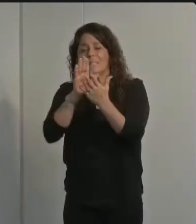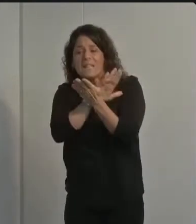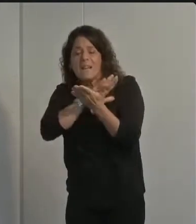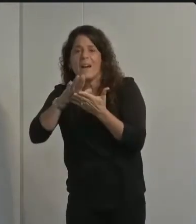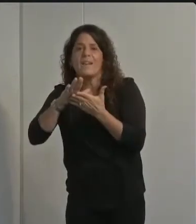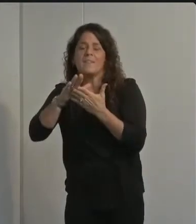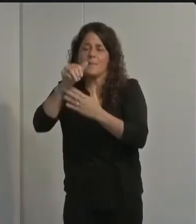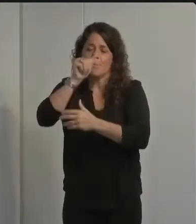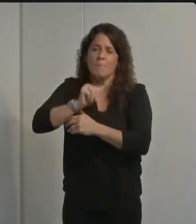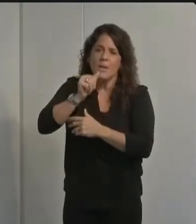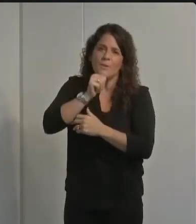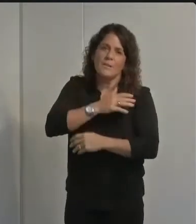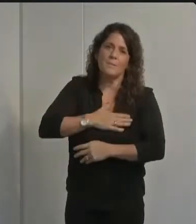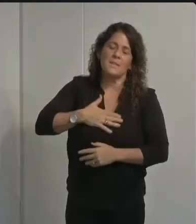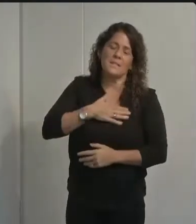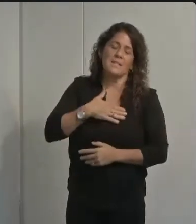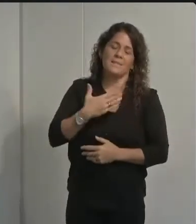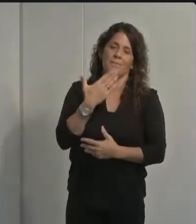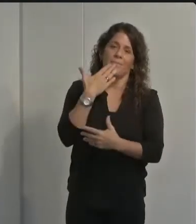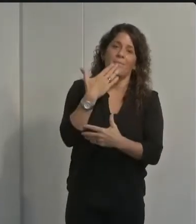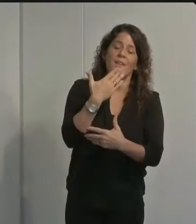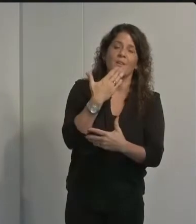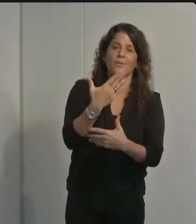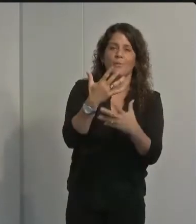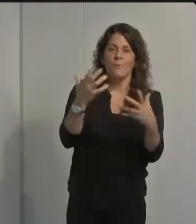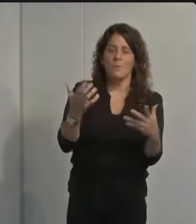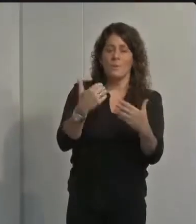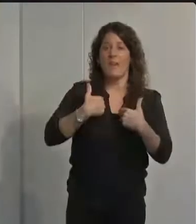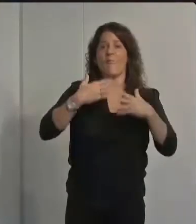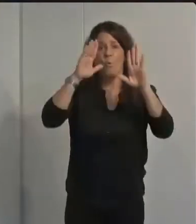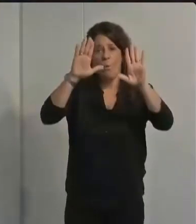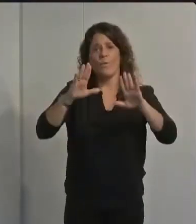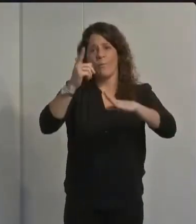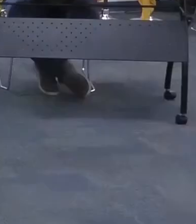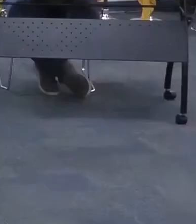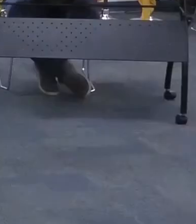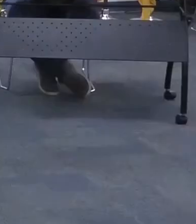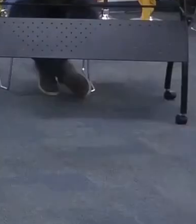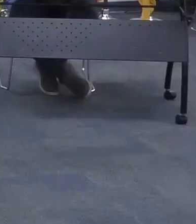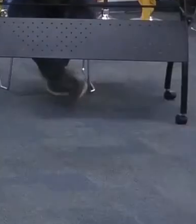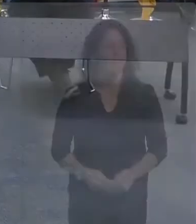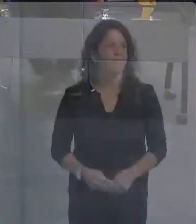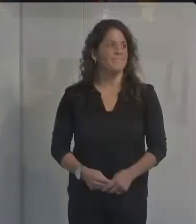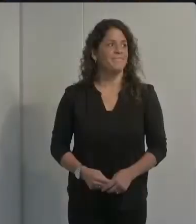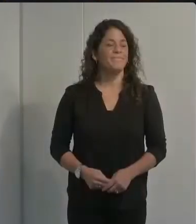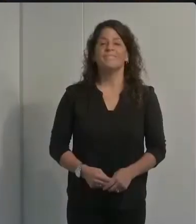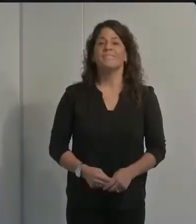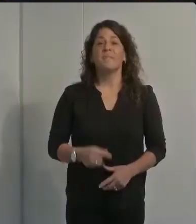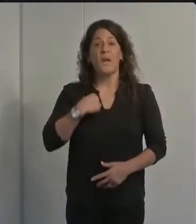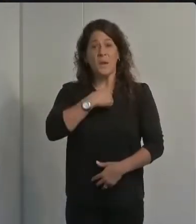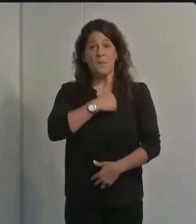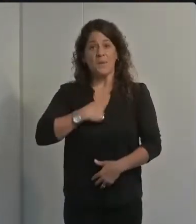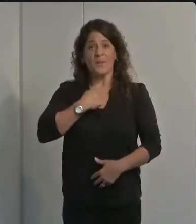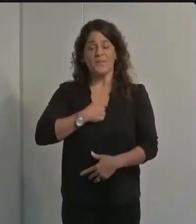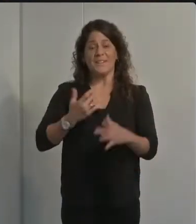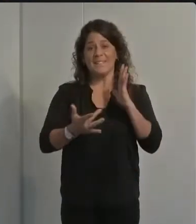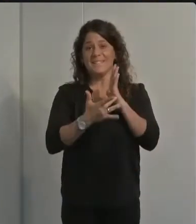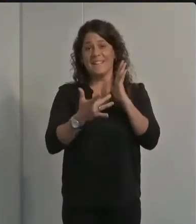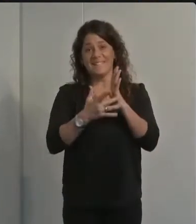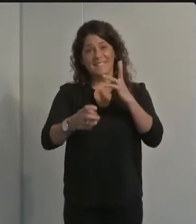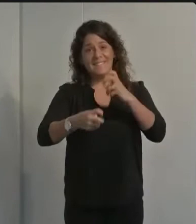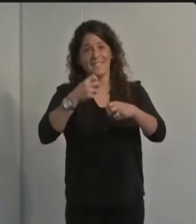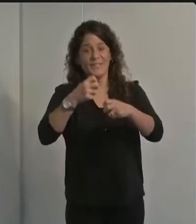thank you very much and have a wonderful weekend thank you miss grimsey i apologize for the technical